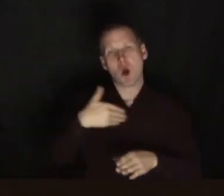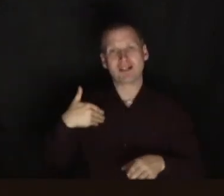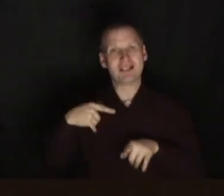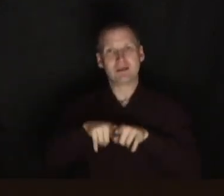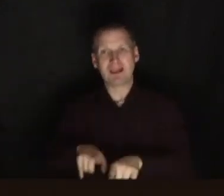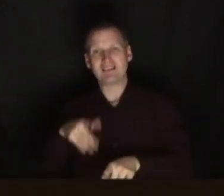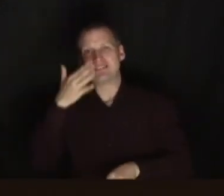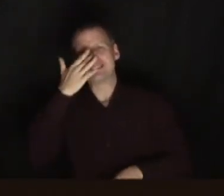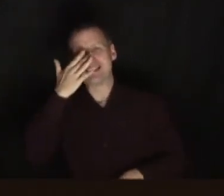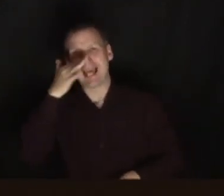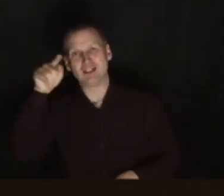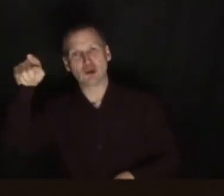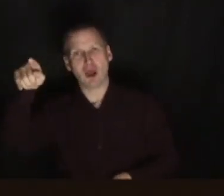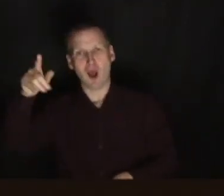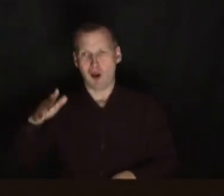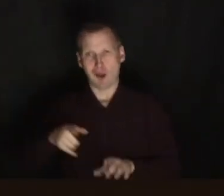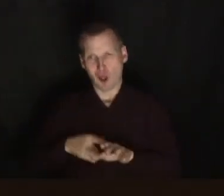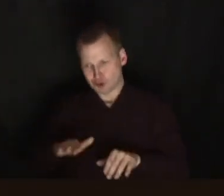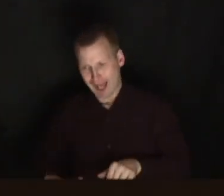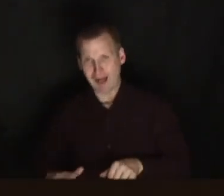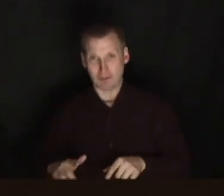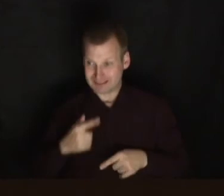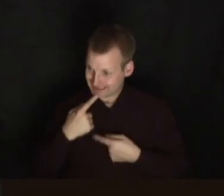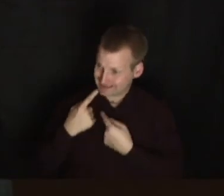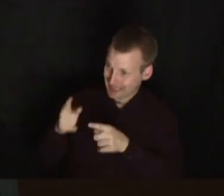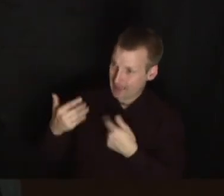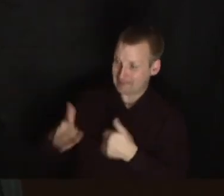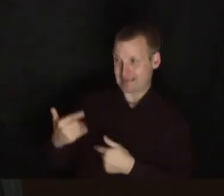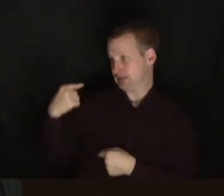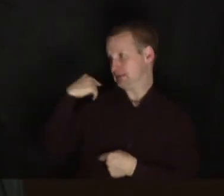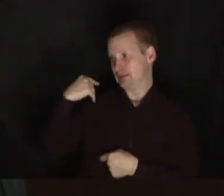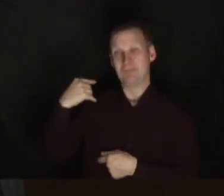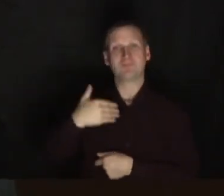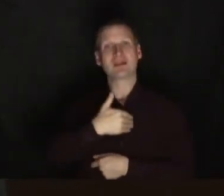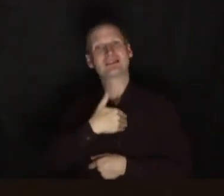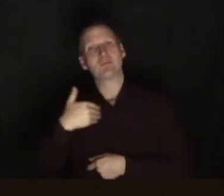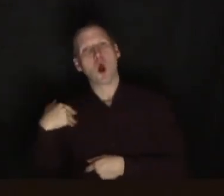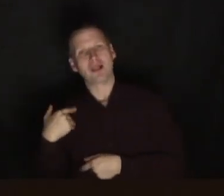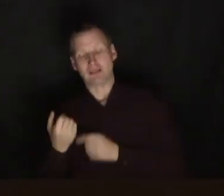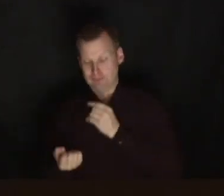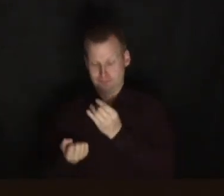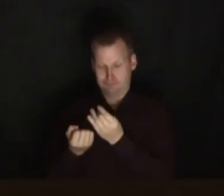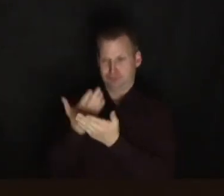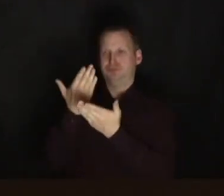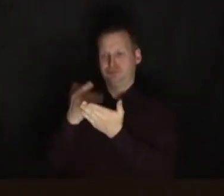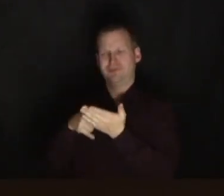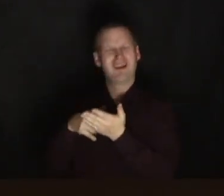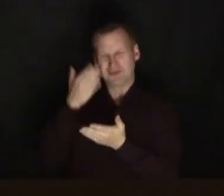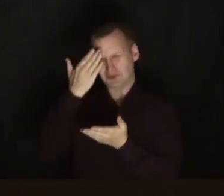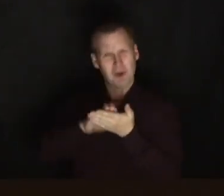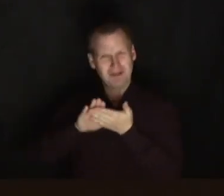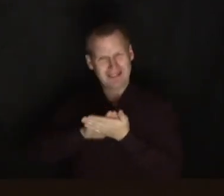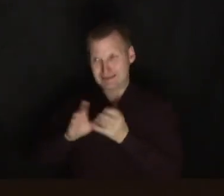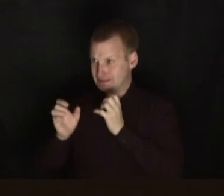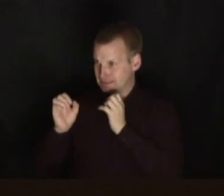teenager or a small child. But you could still frame that for them. You could mention, hey, this verse came up. I don't know what it means. You